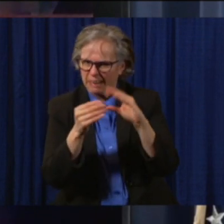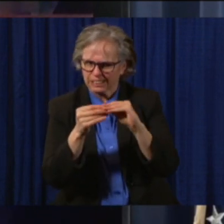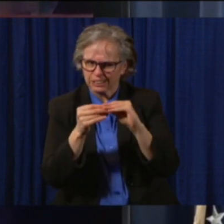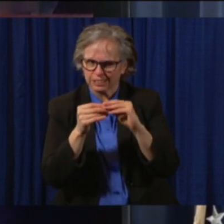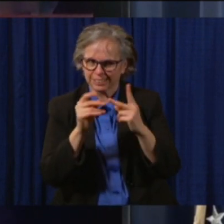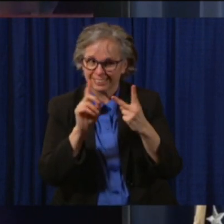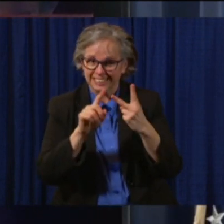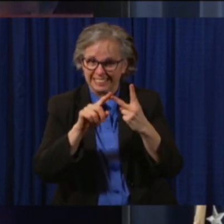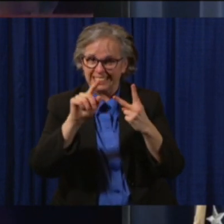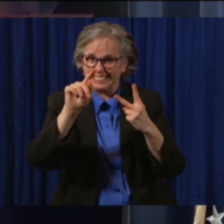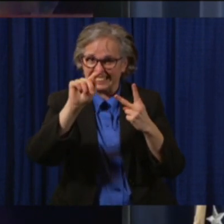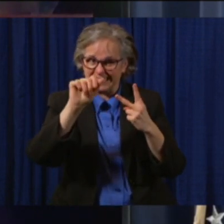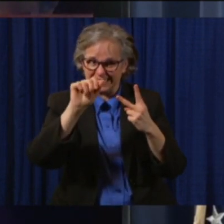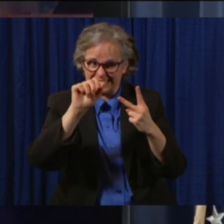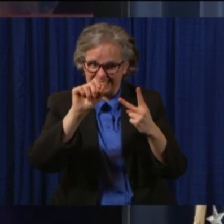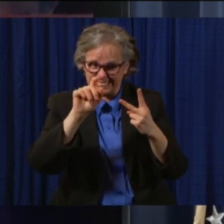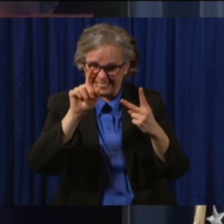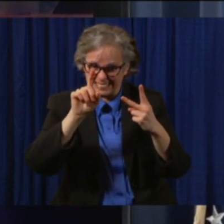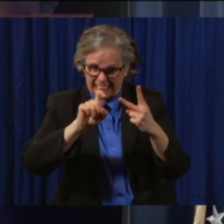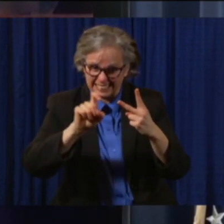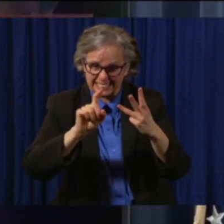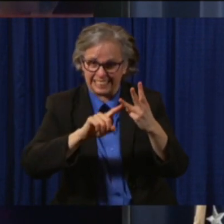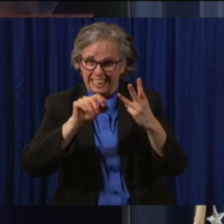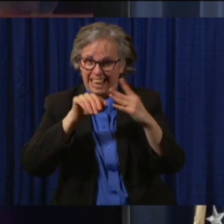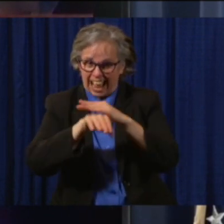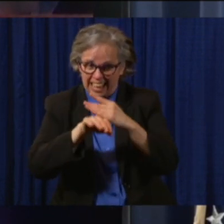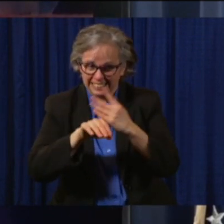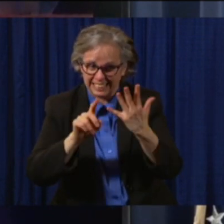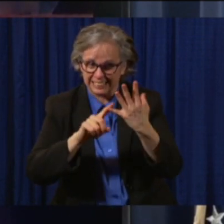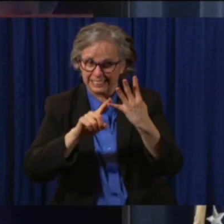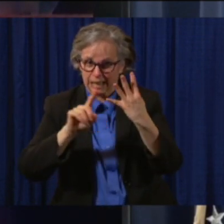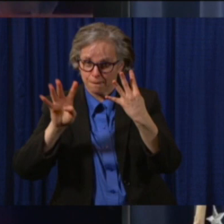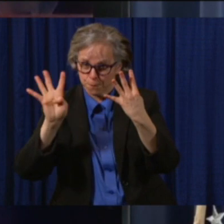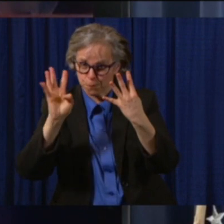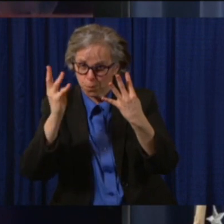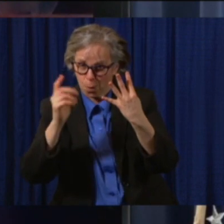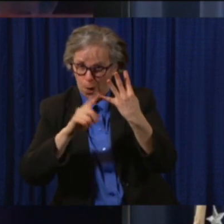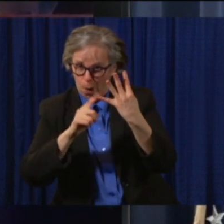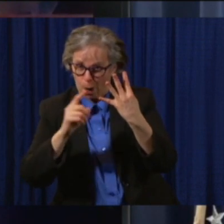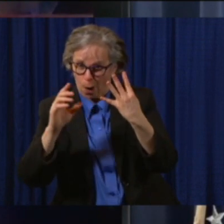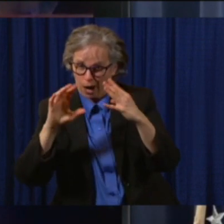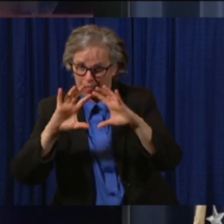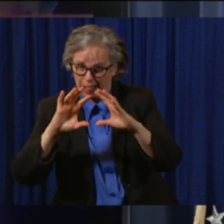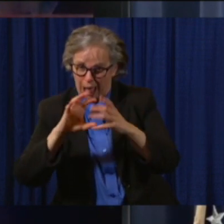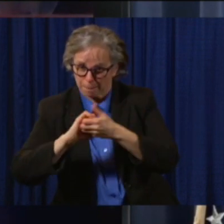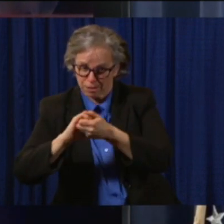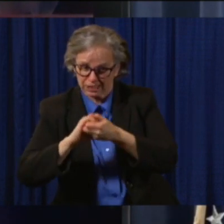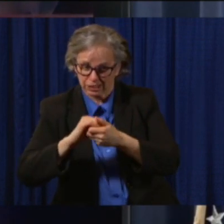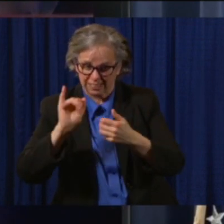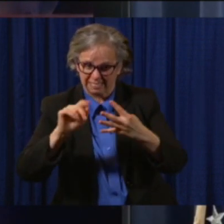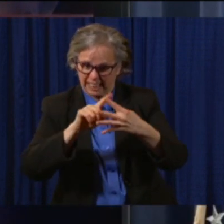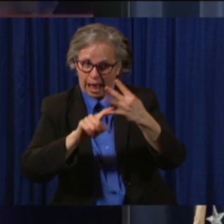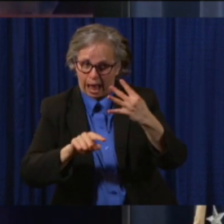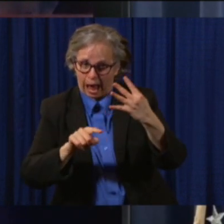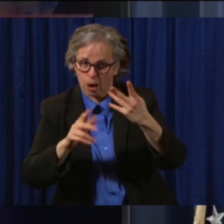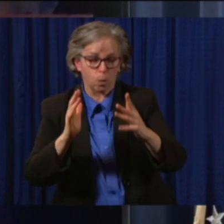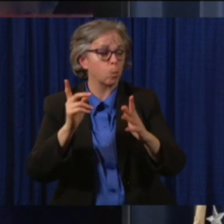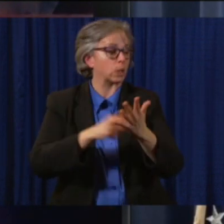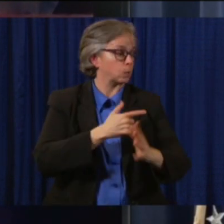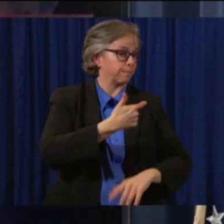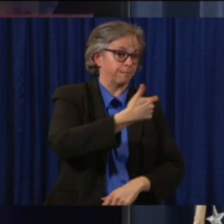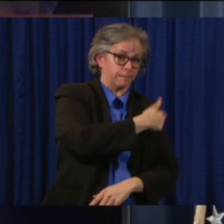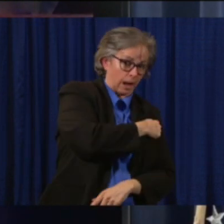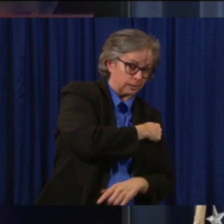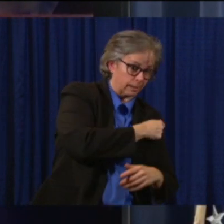collaboration, that when the vaccination comes out, that that number one thing is making sure that the messaging